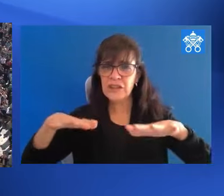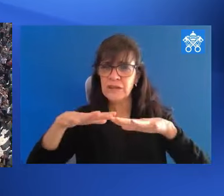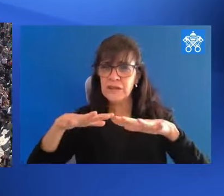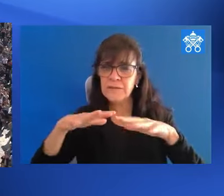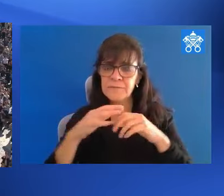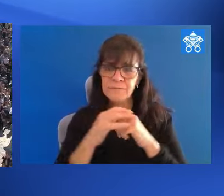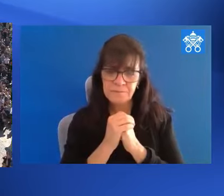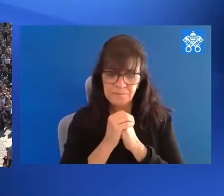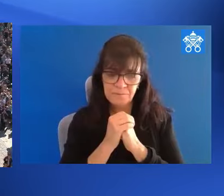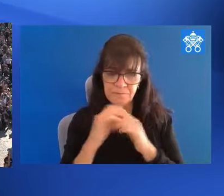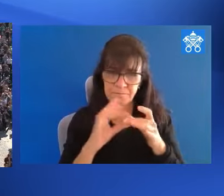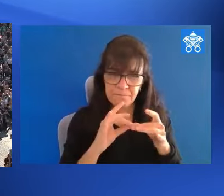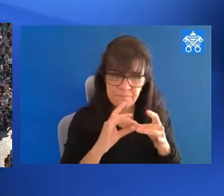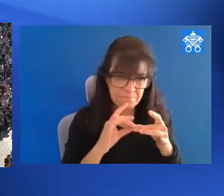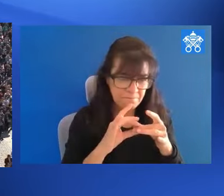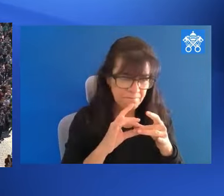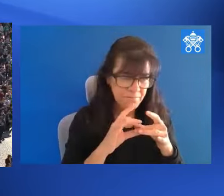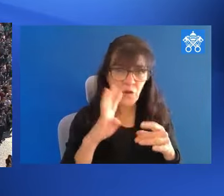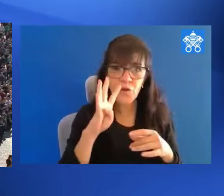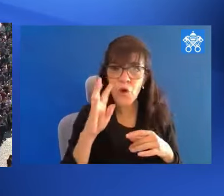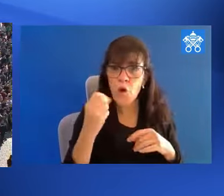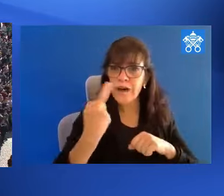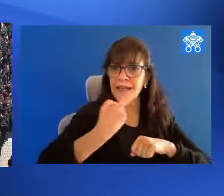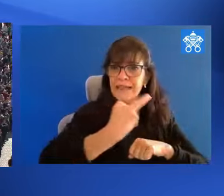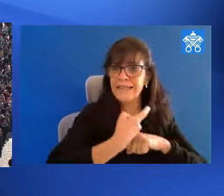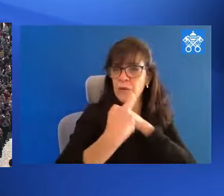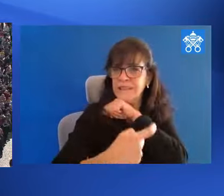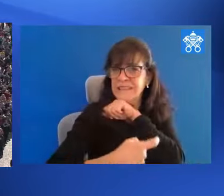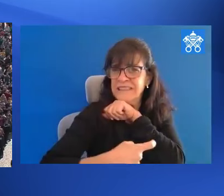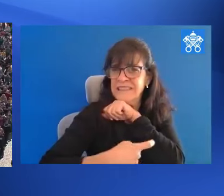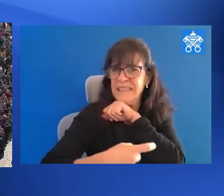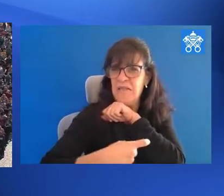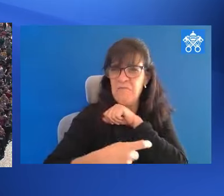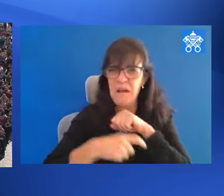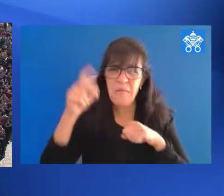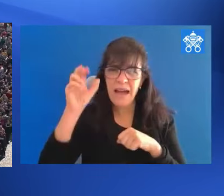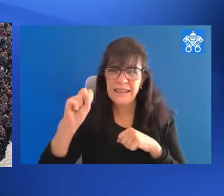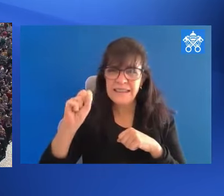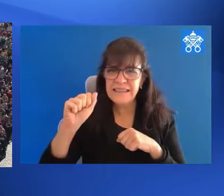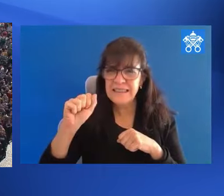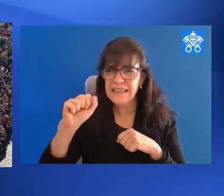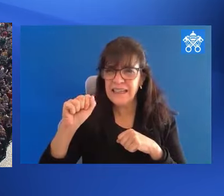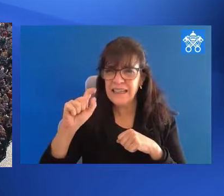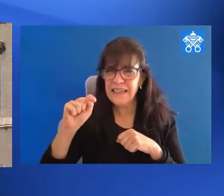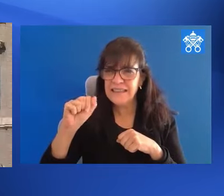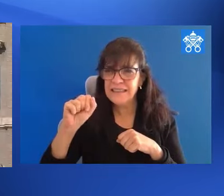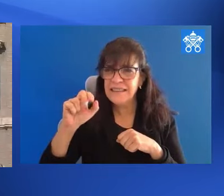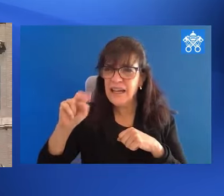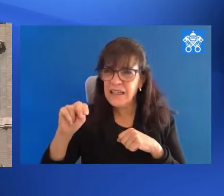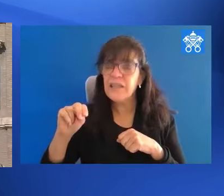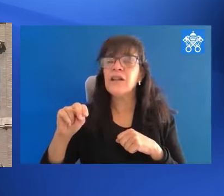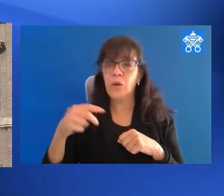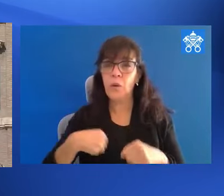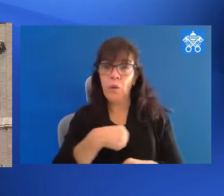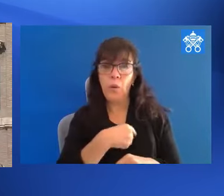This is the first Lent, and Sunday of and this of Lent. We, too, during Lent,